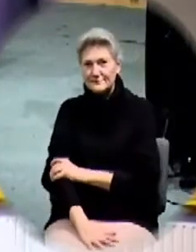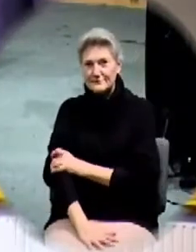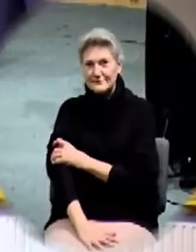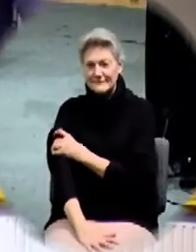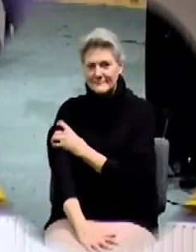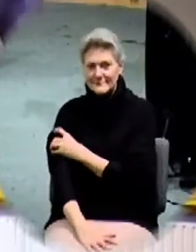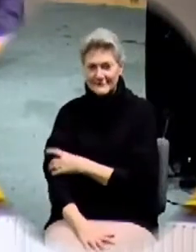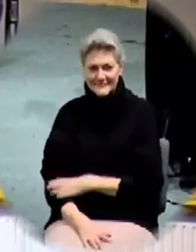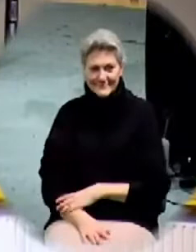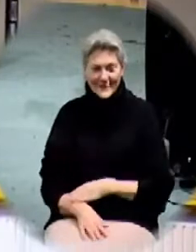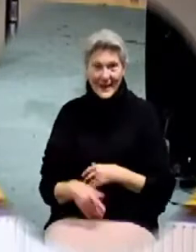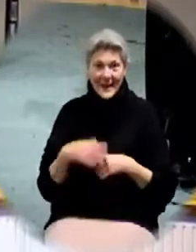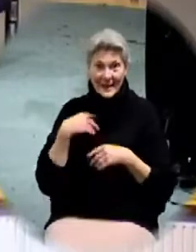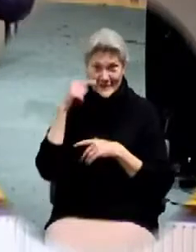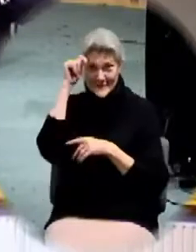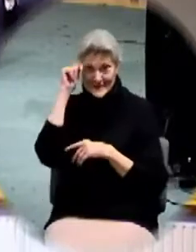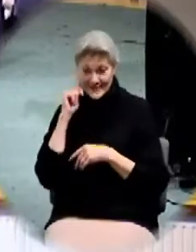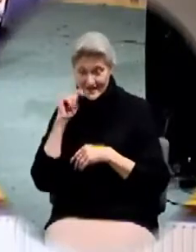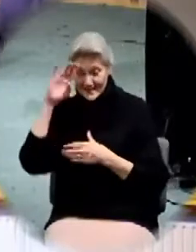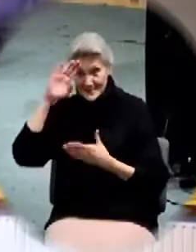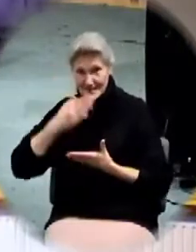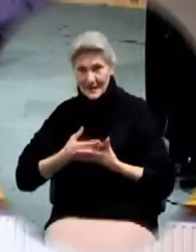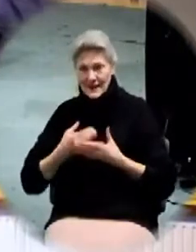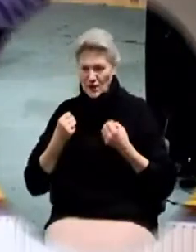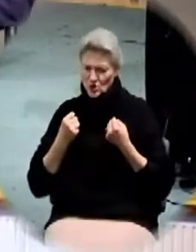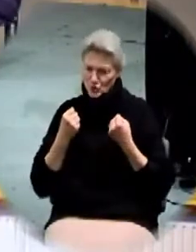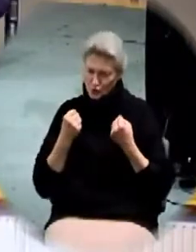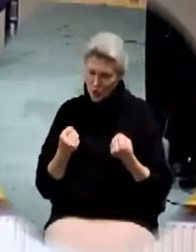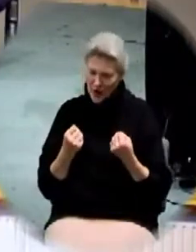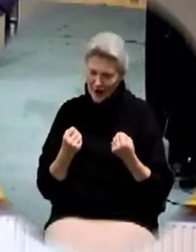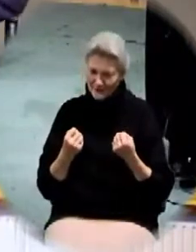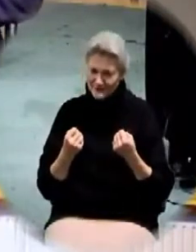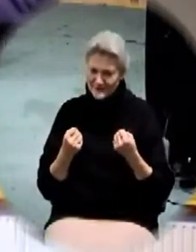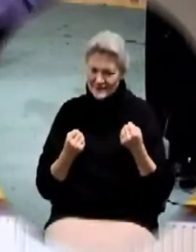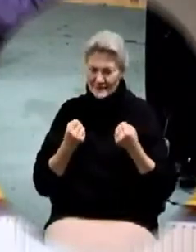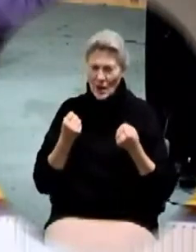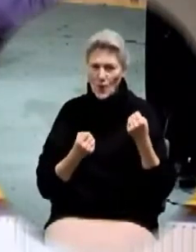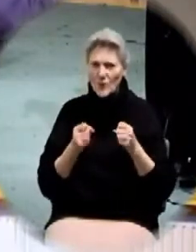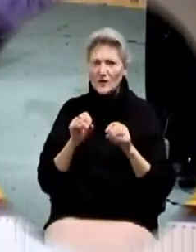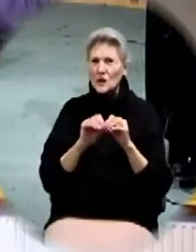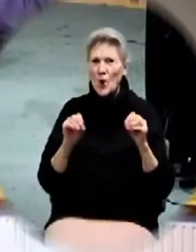He's got a teenage son that drives this car with no mufflers.